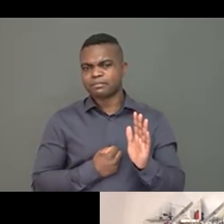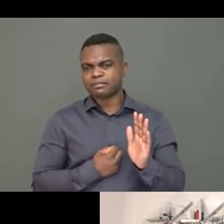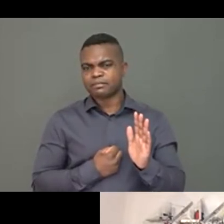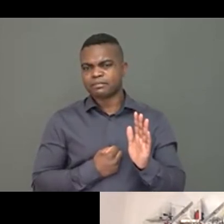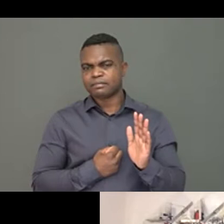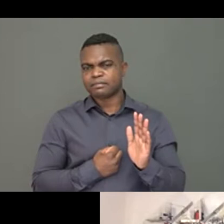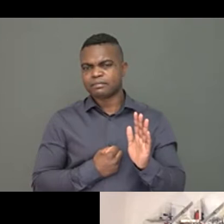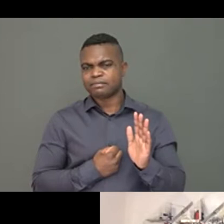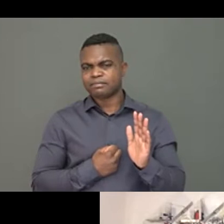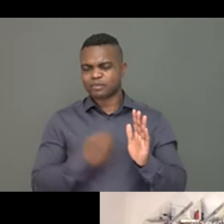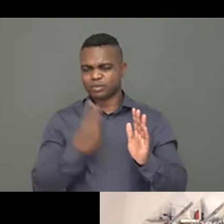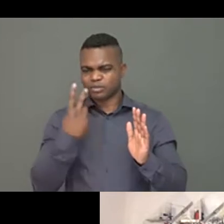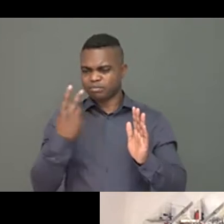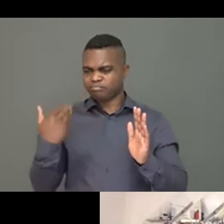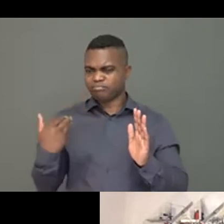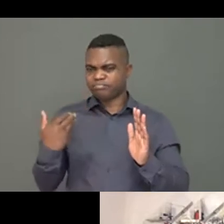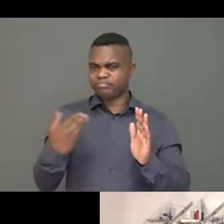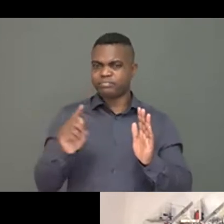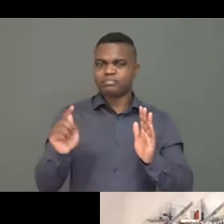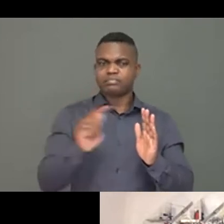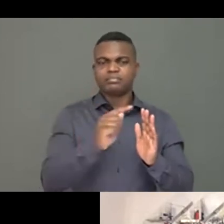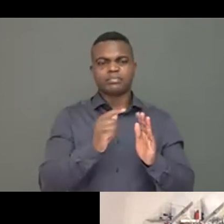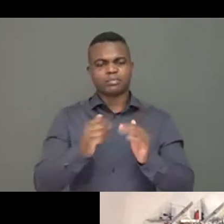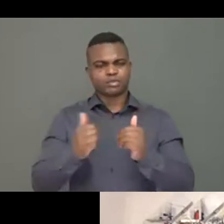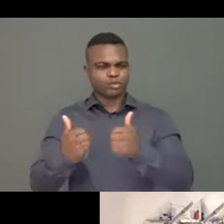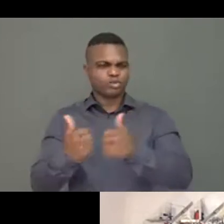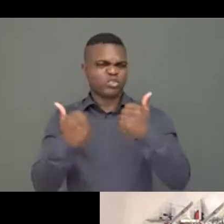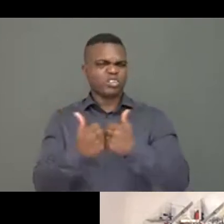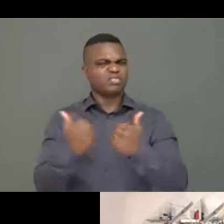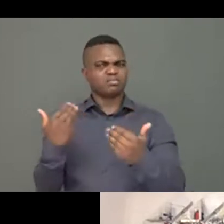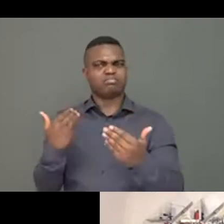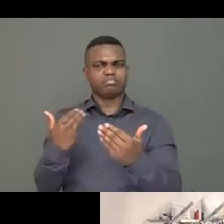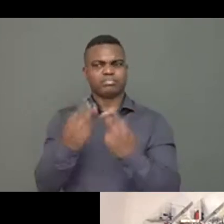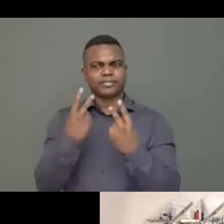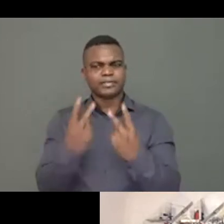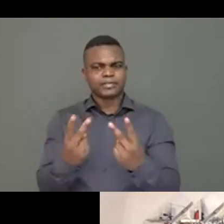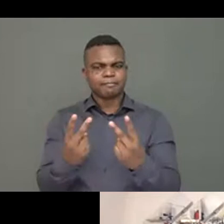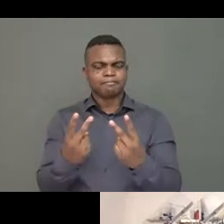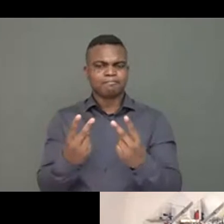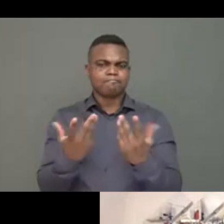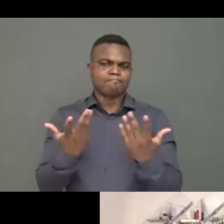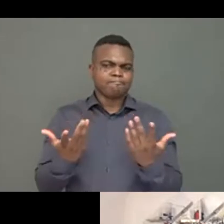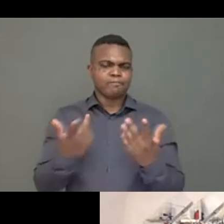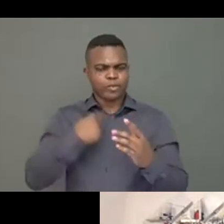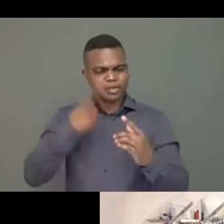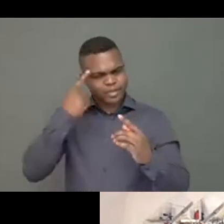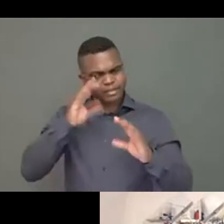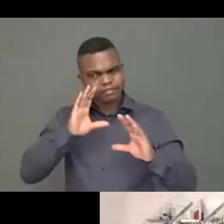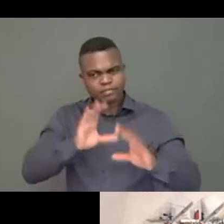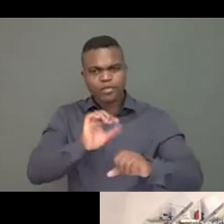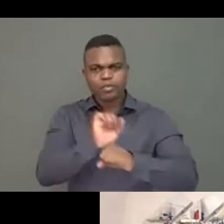to make the sector change and address these key issues. Okay.